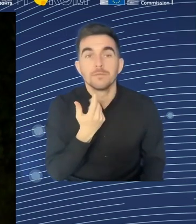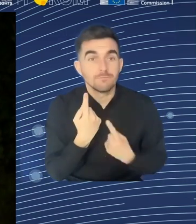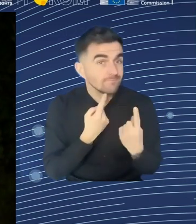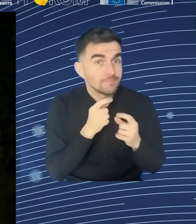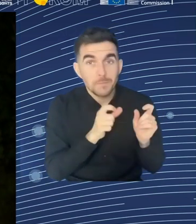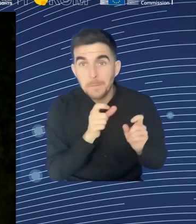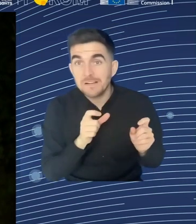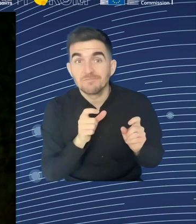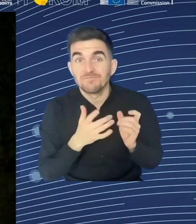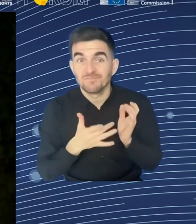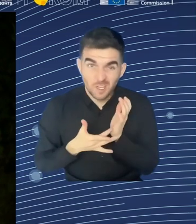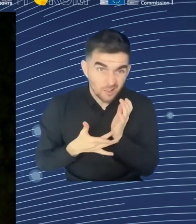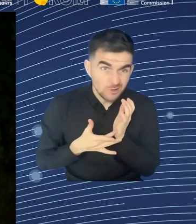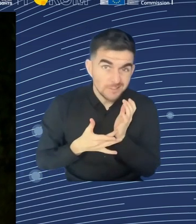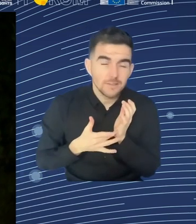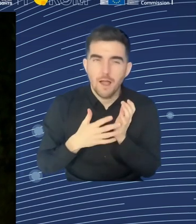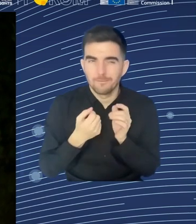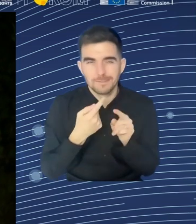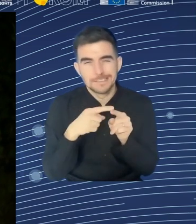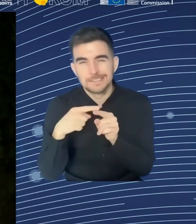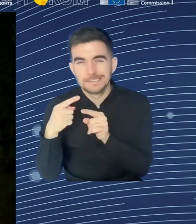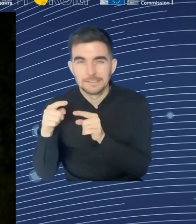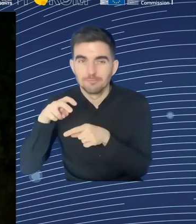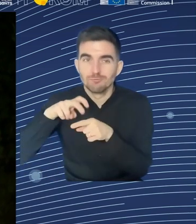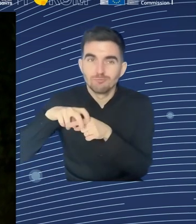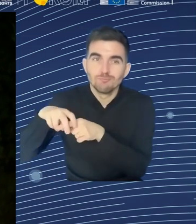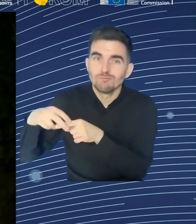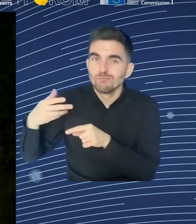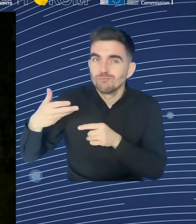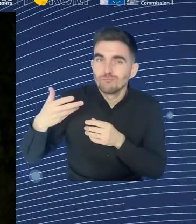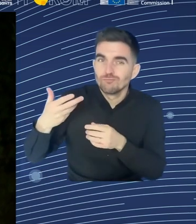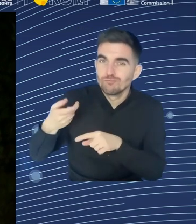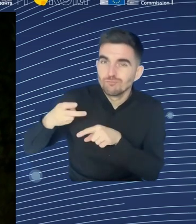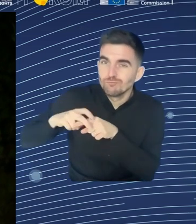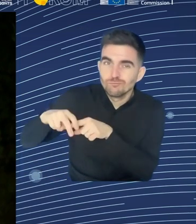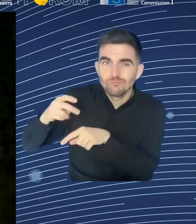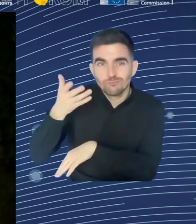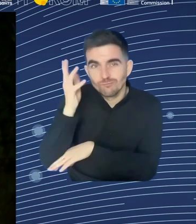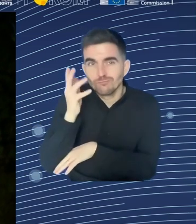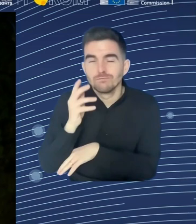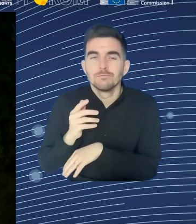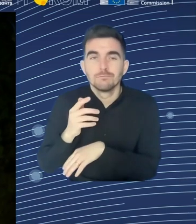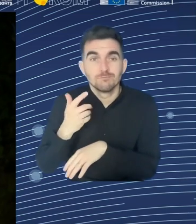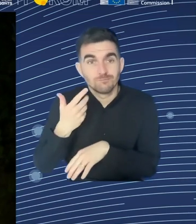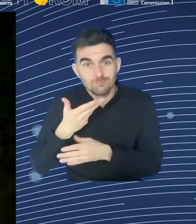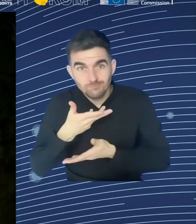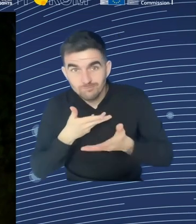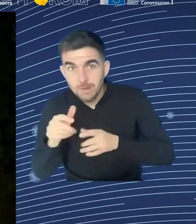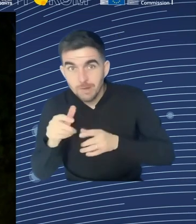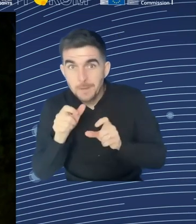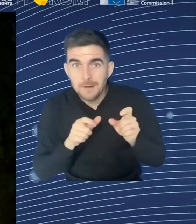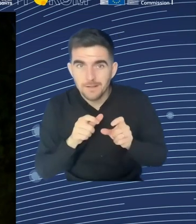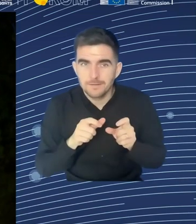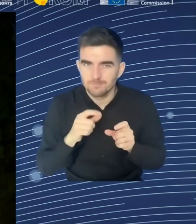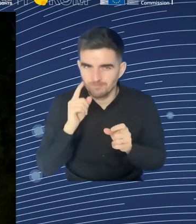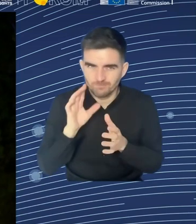And so how do we make sure this is happening? Of course, it has to do with the productivity of the workforce. And that is where the link with